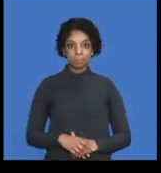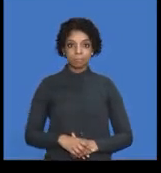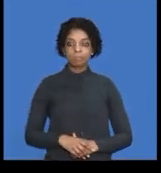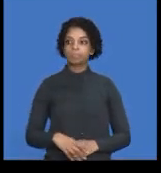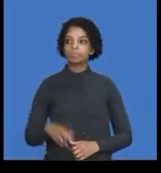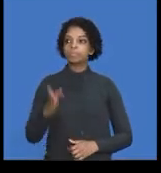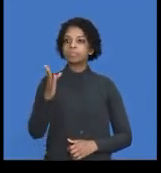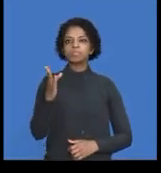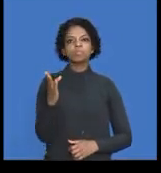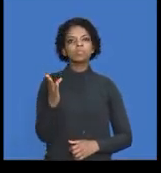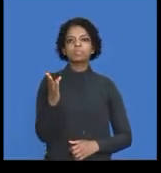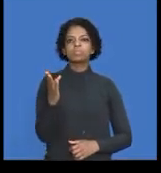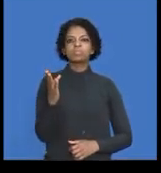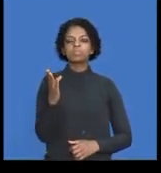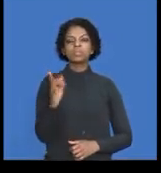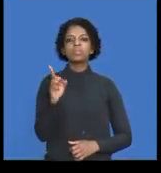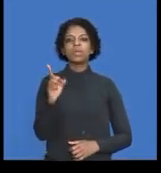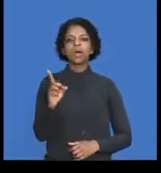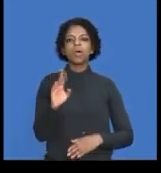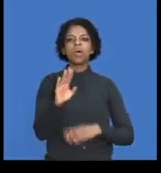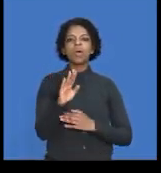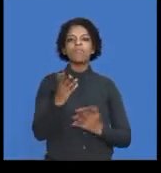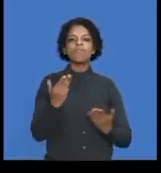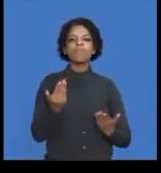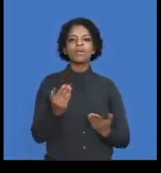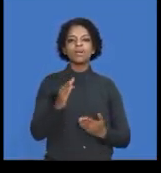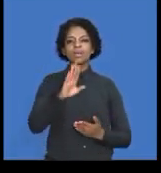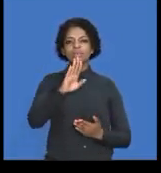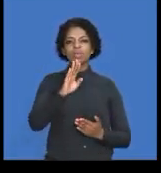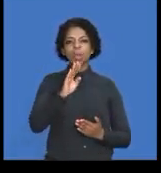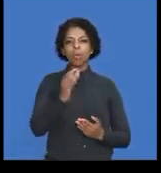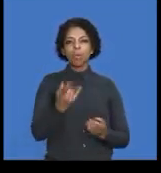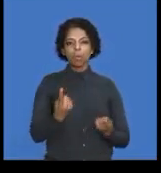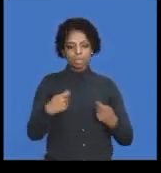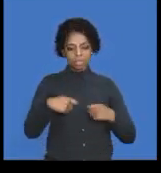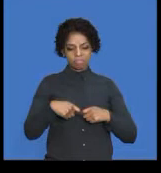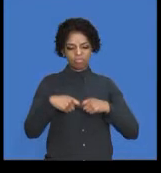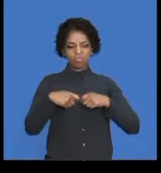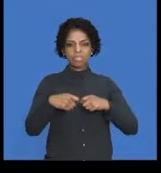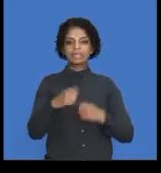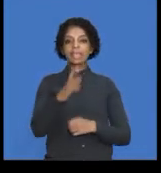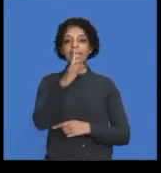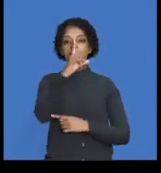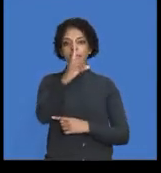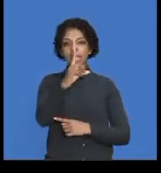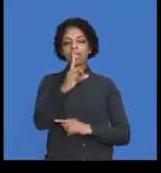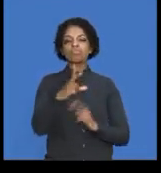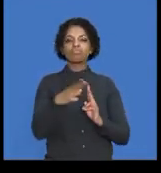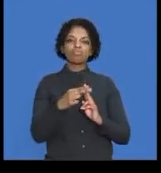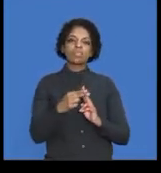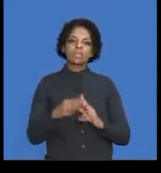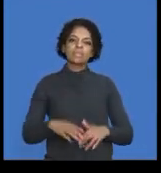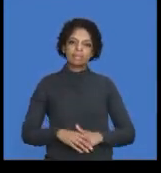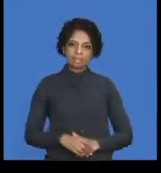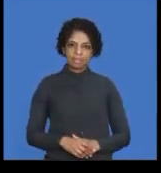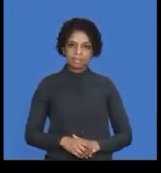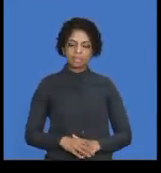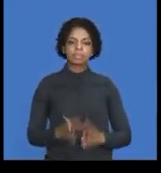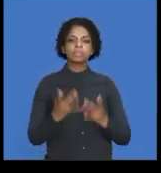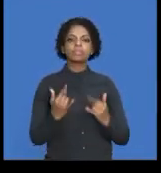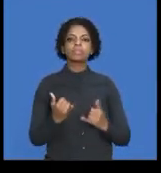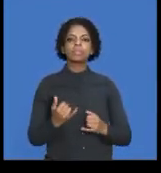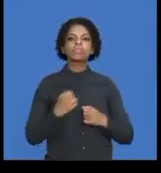,900, there it is, over your contribution per unit. Now, what is my